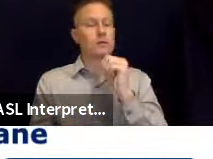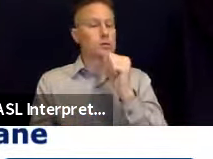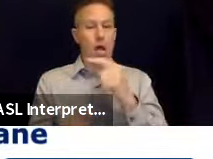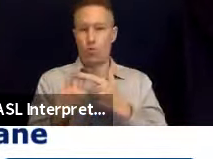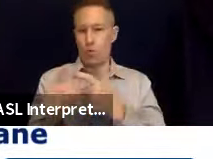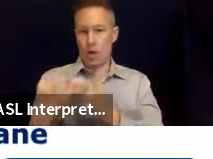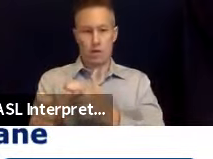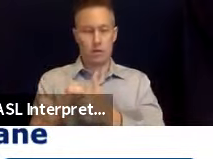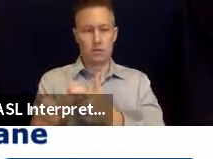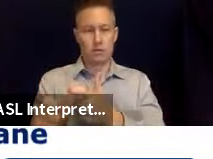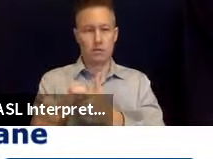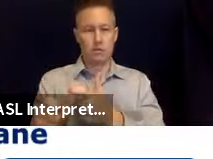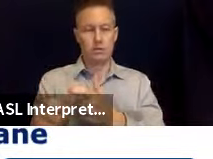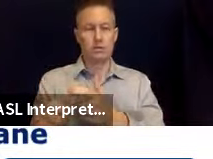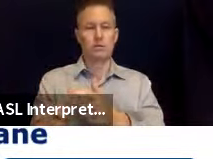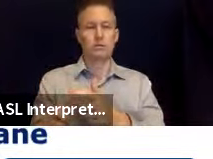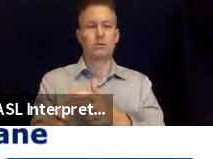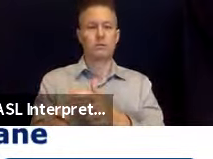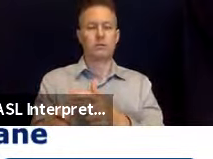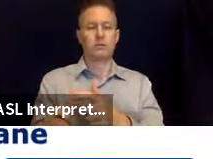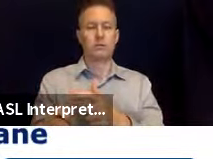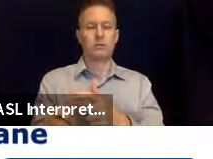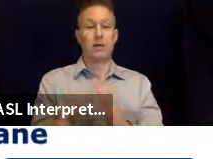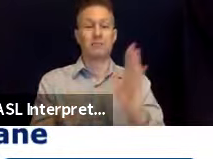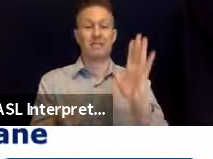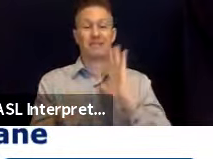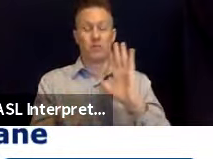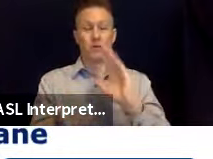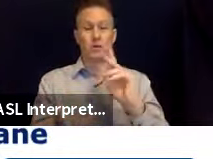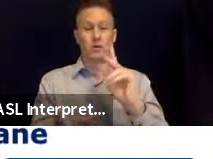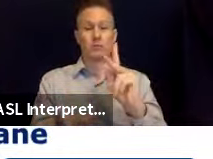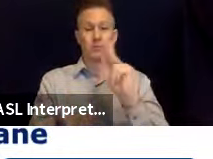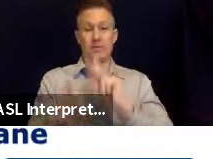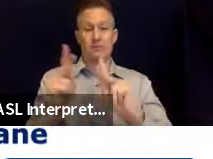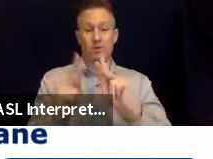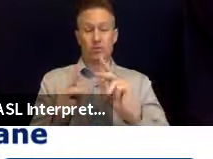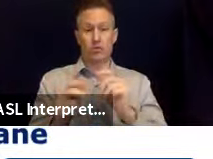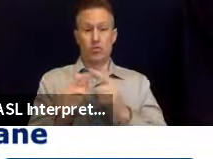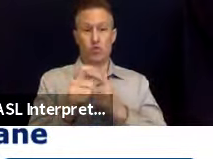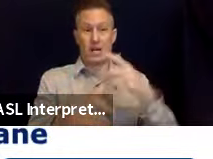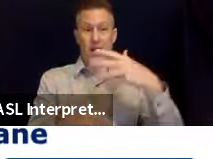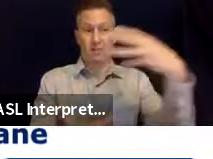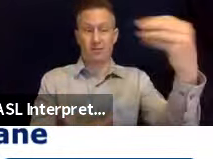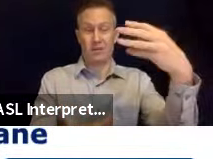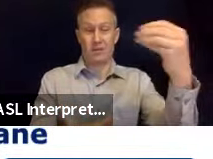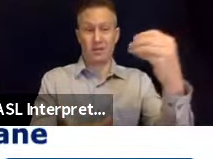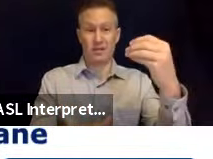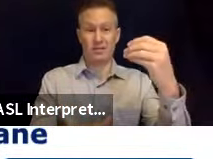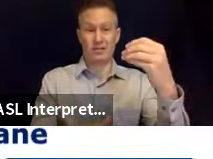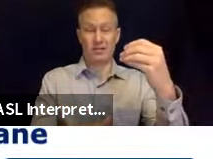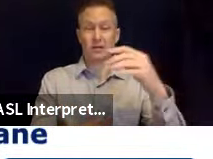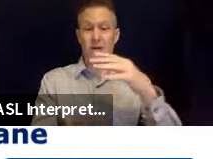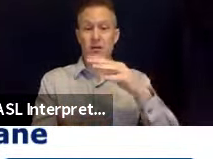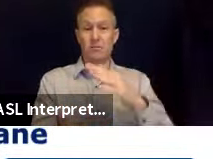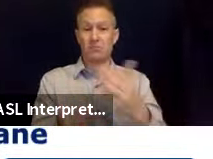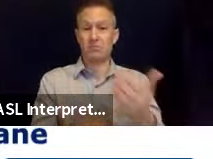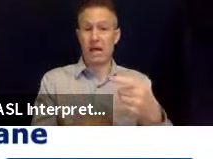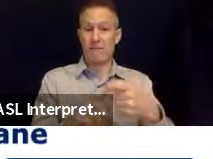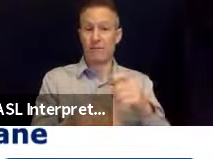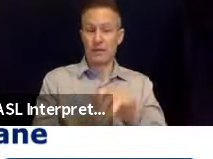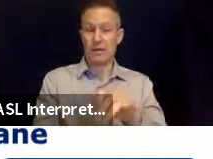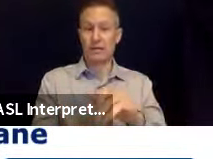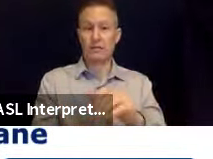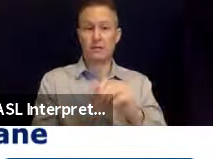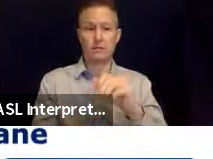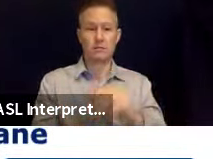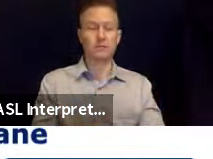California earthquakes. That is when people have been killed, actually not even just injured. So we know it's kind of,